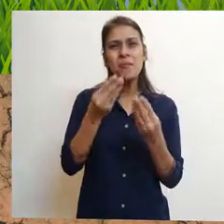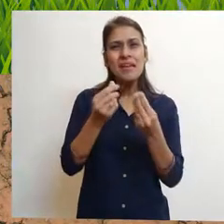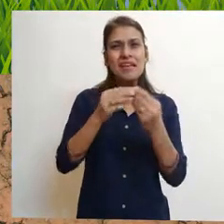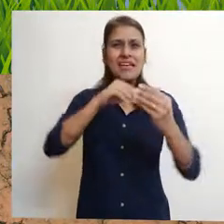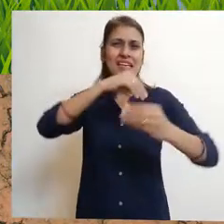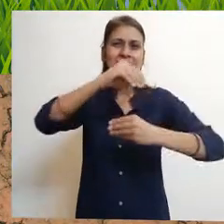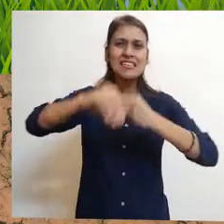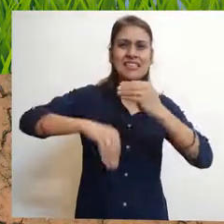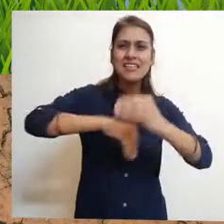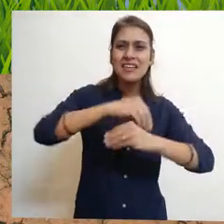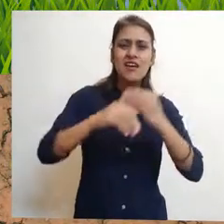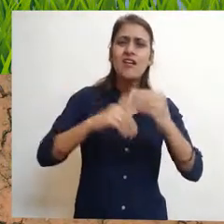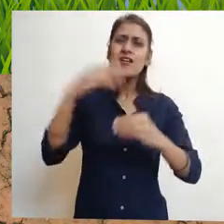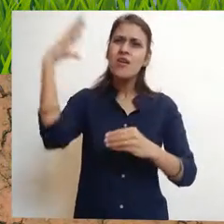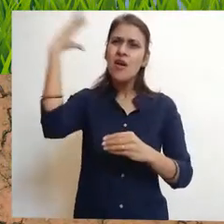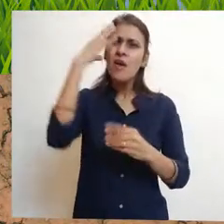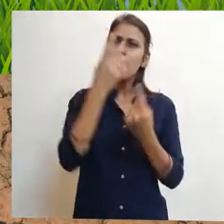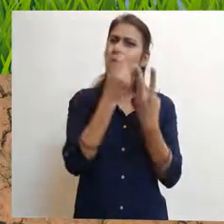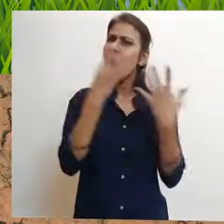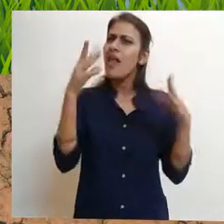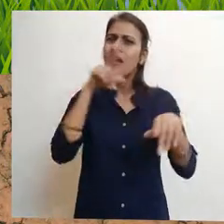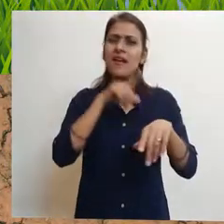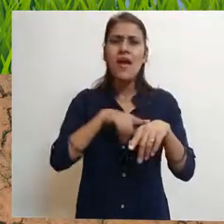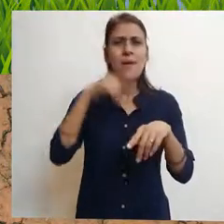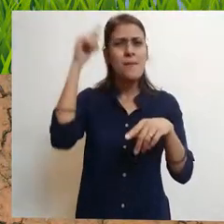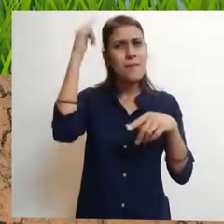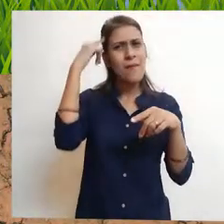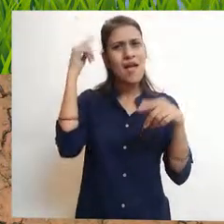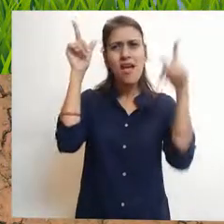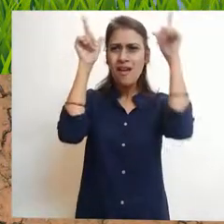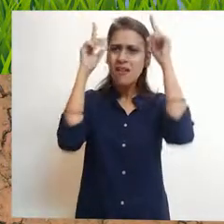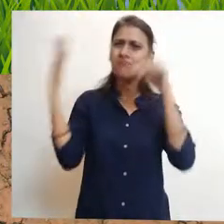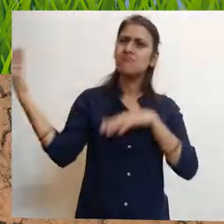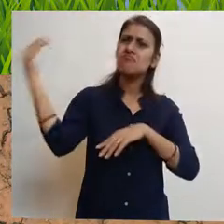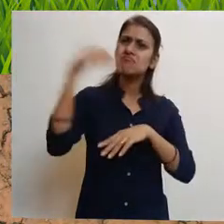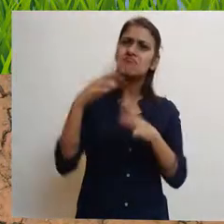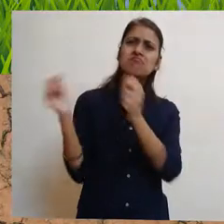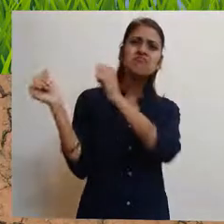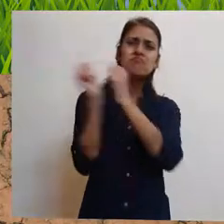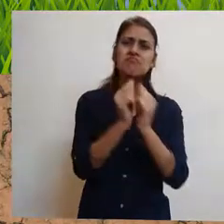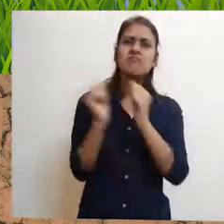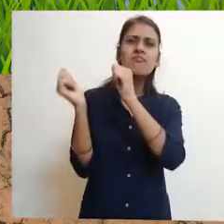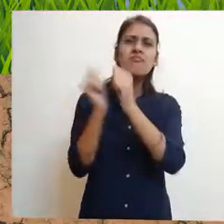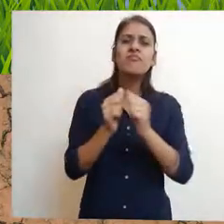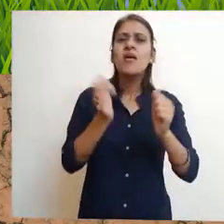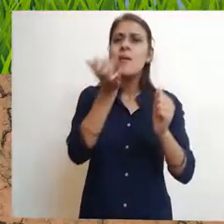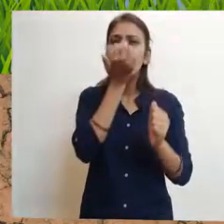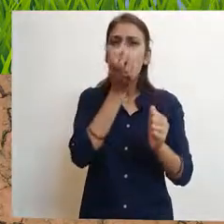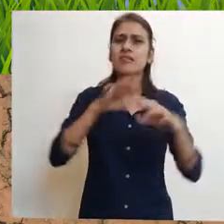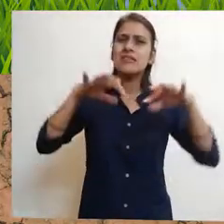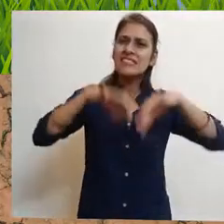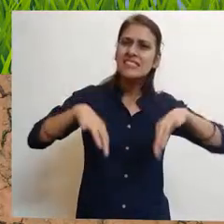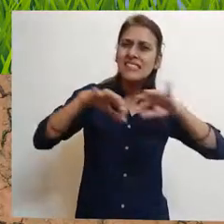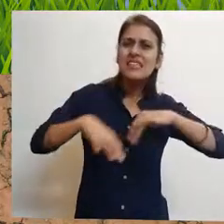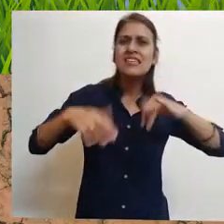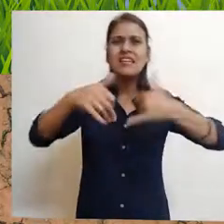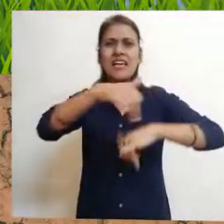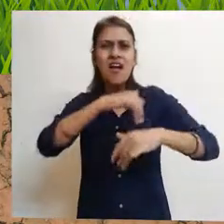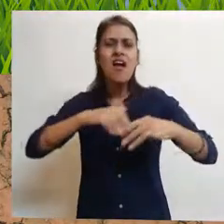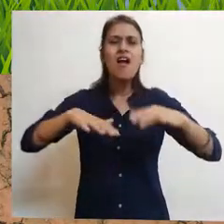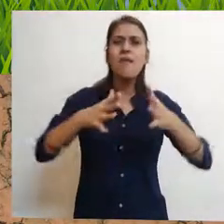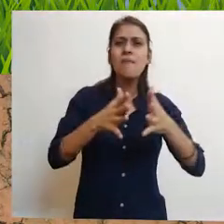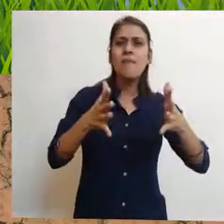puddly water, turning the hole into a muddy pit. Many afternoons, the buffalos gathered